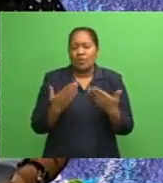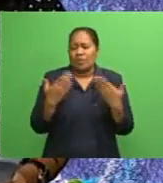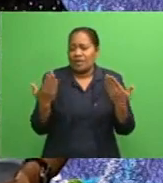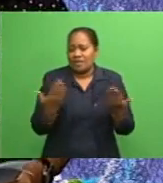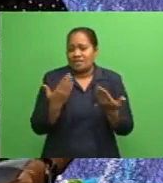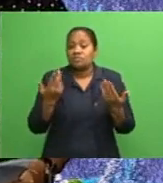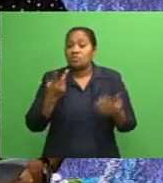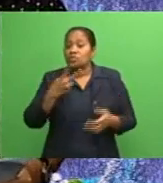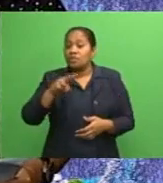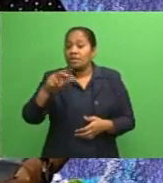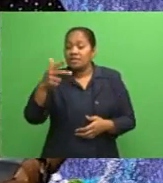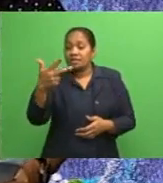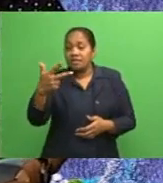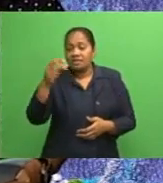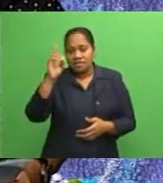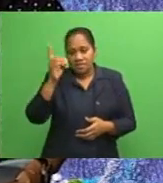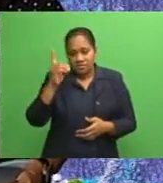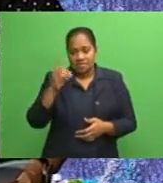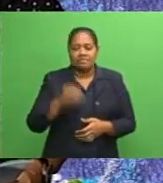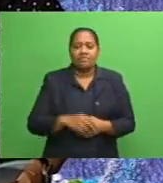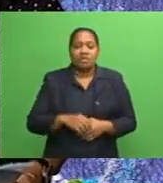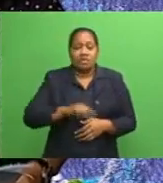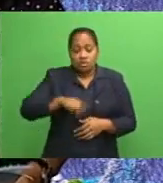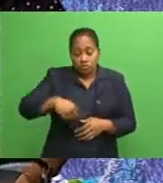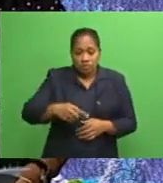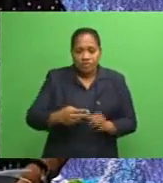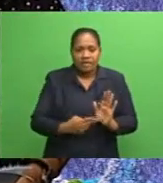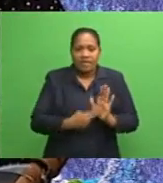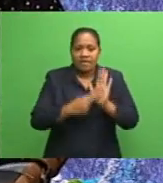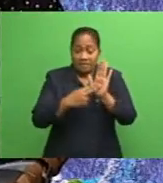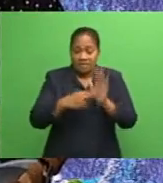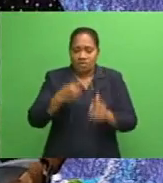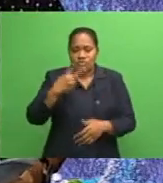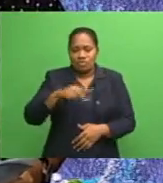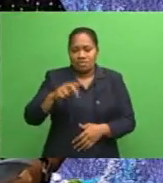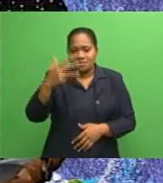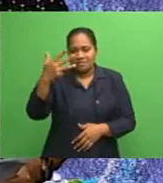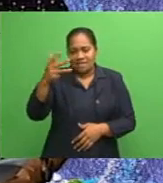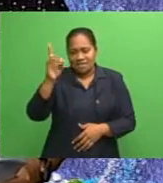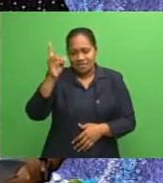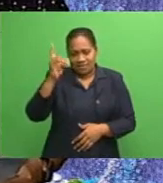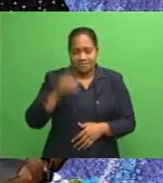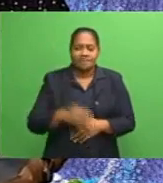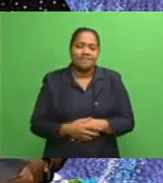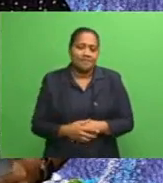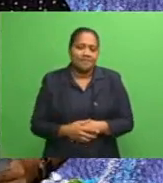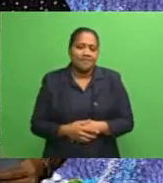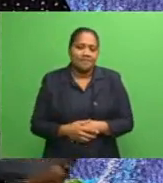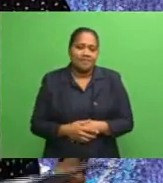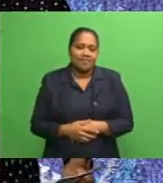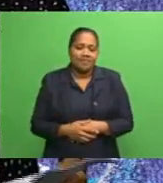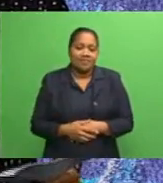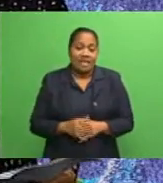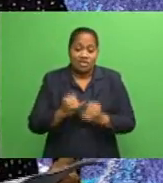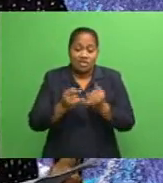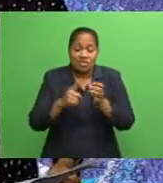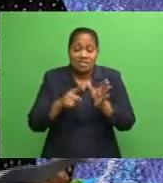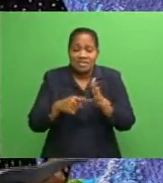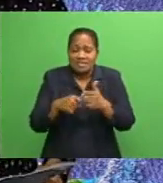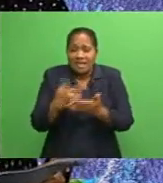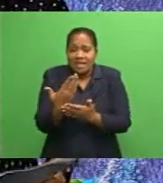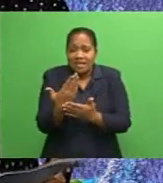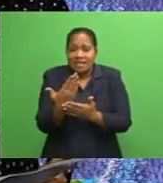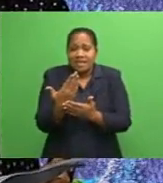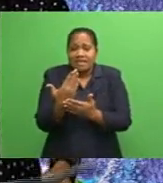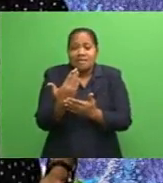degrees. Suva and Nandi will follow suit at 29 degrees. And looking further on to Saturday, there is high